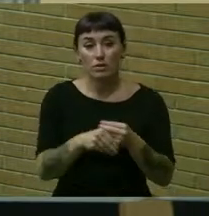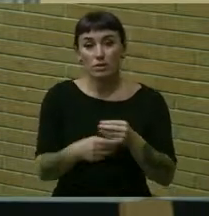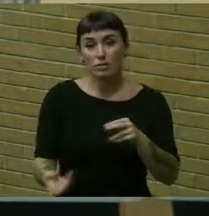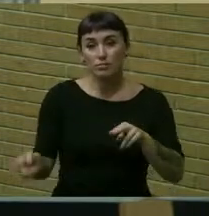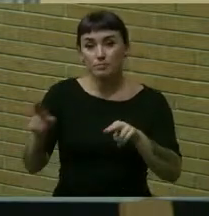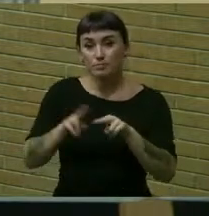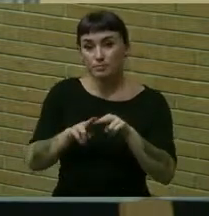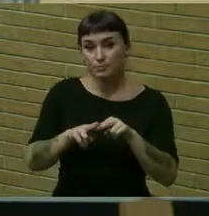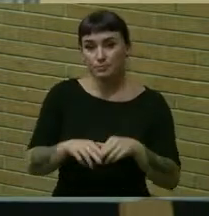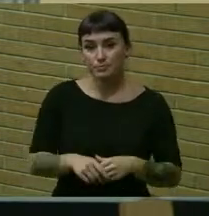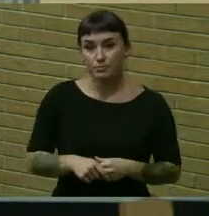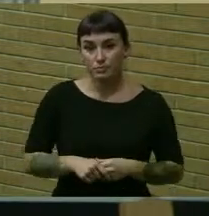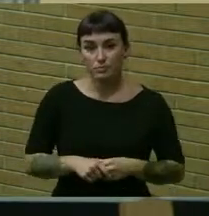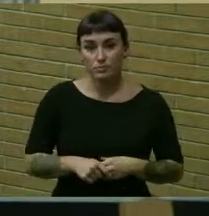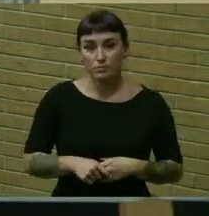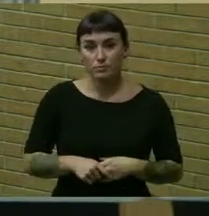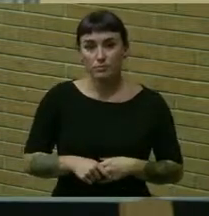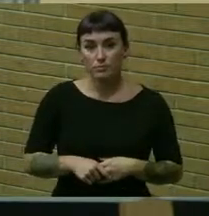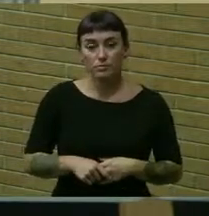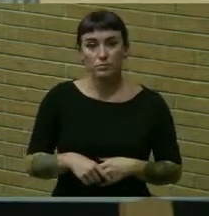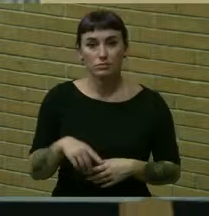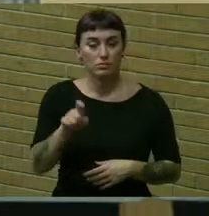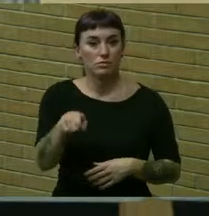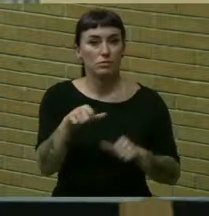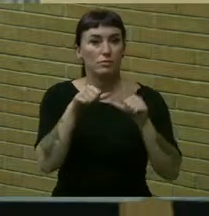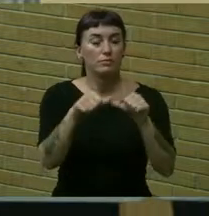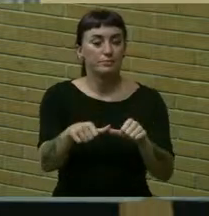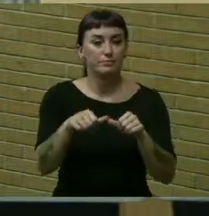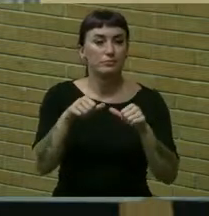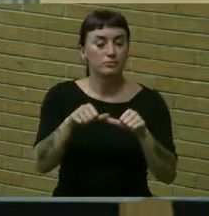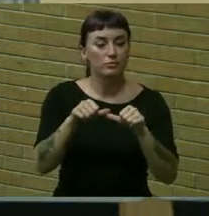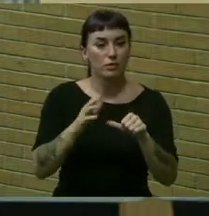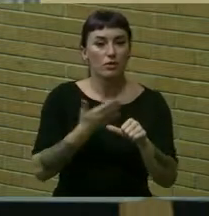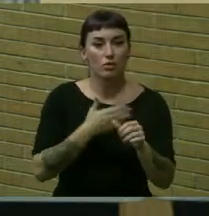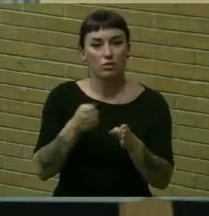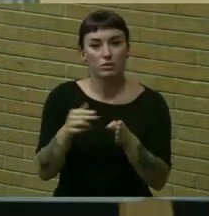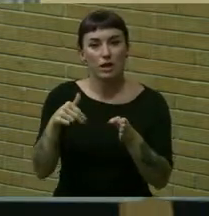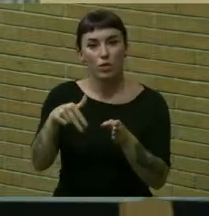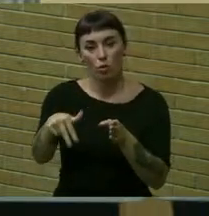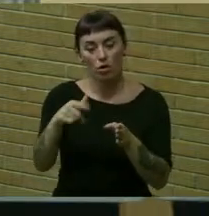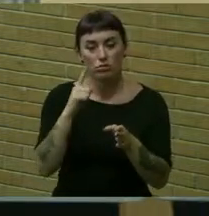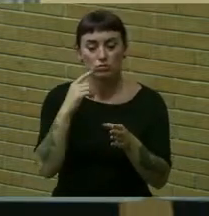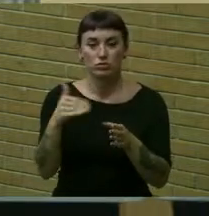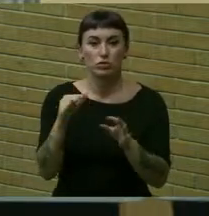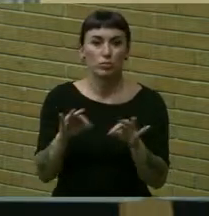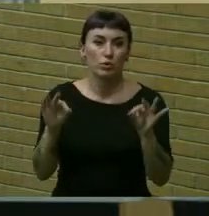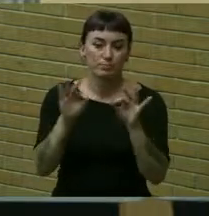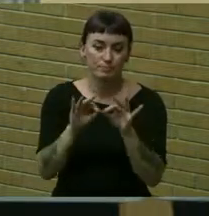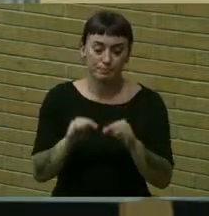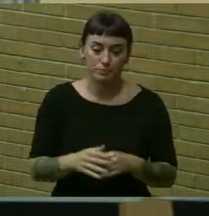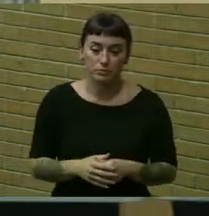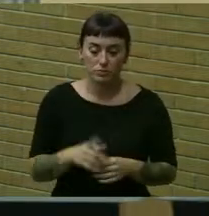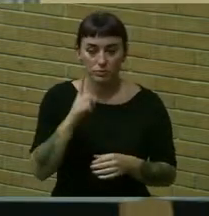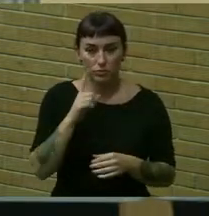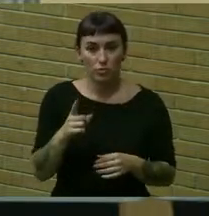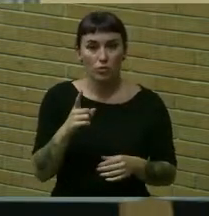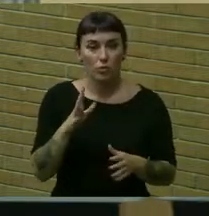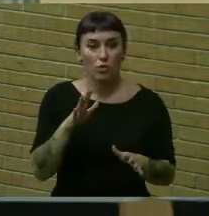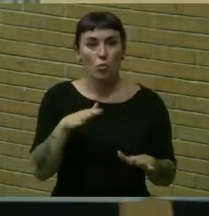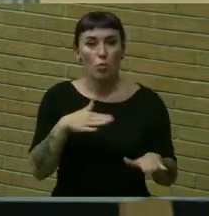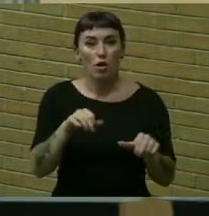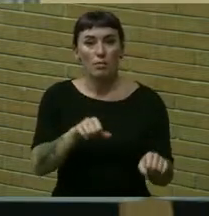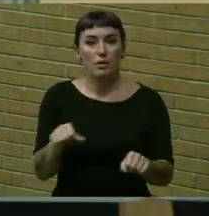increases because we have to continue to maintain our sidewalks which are so important to the walkability